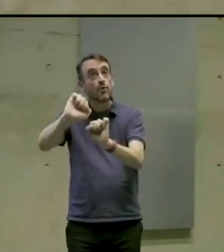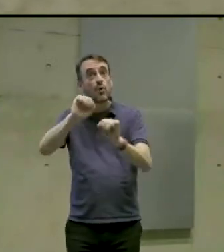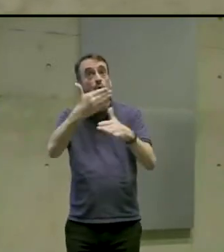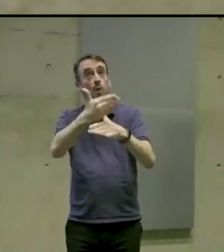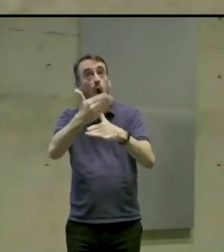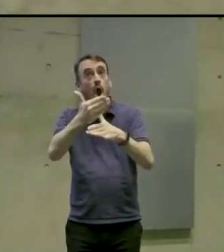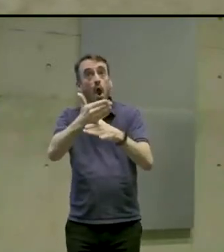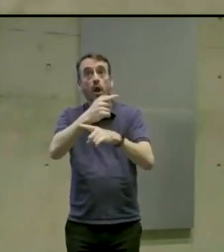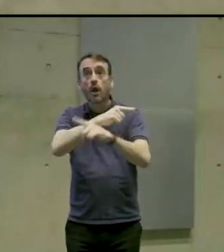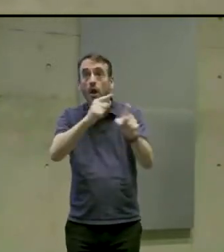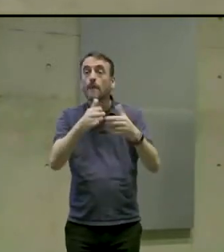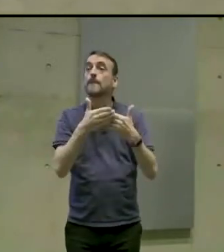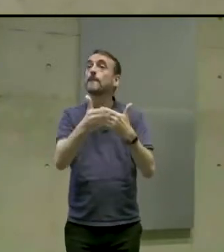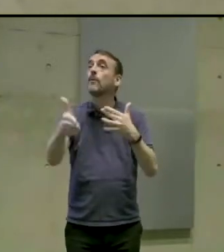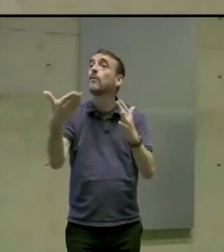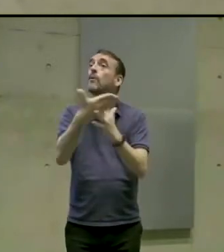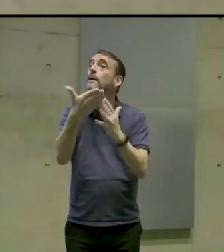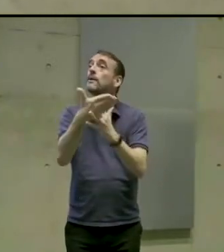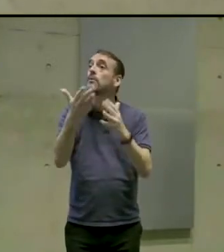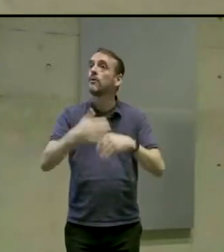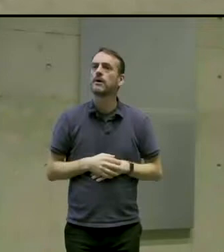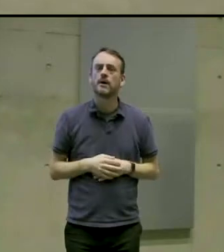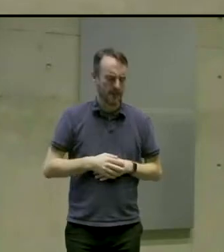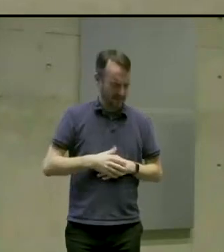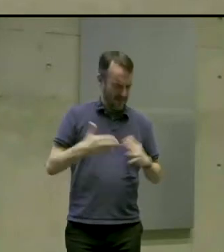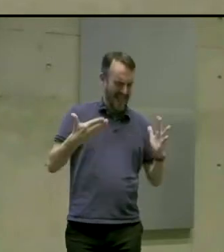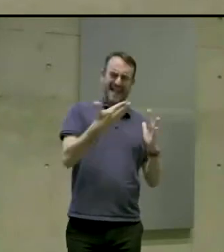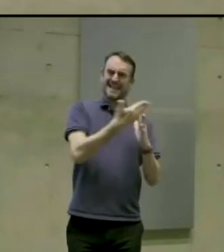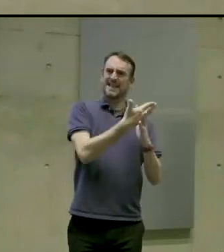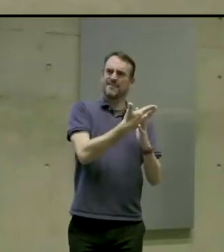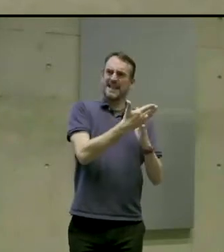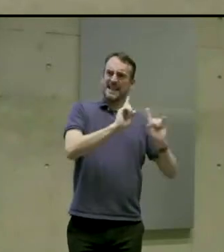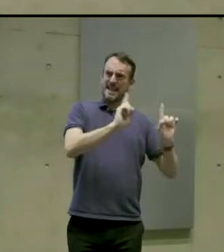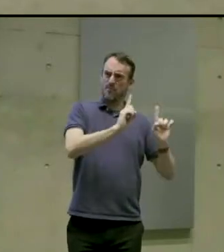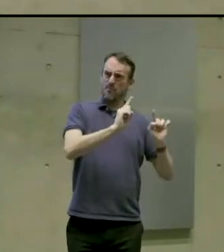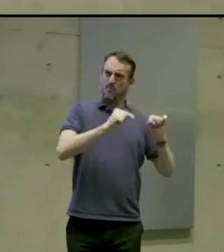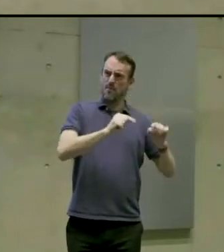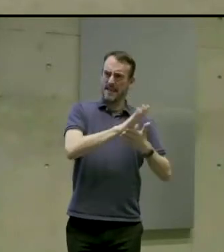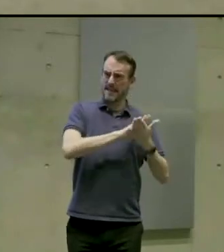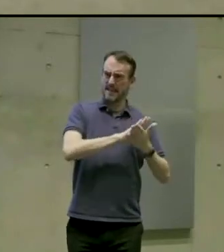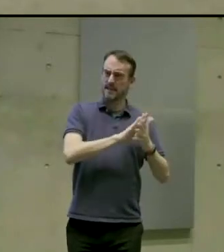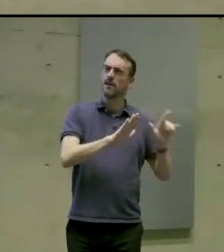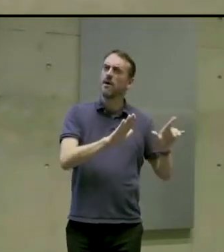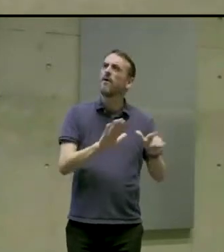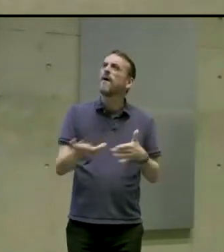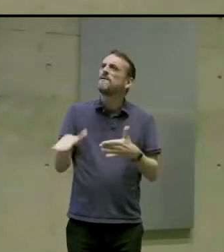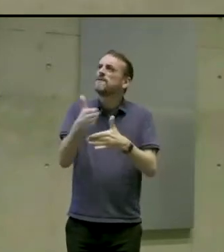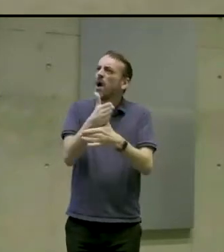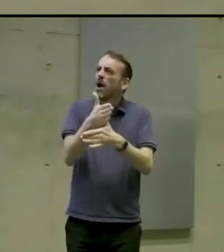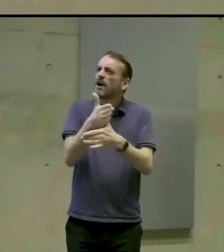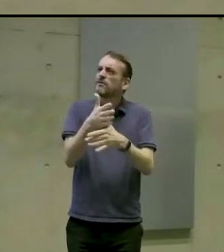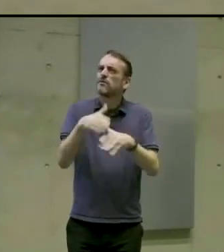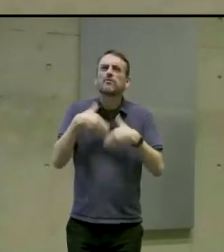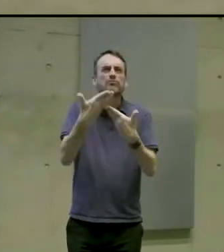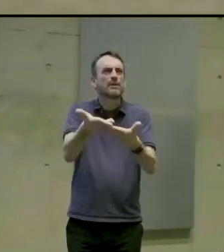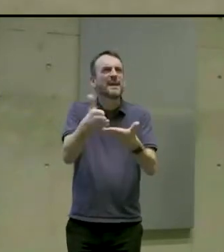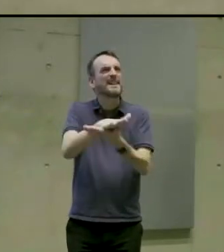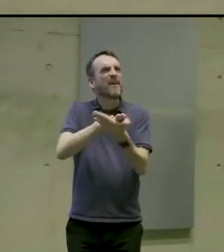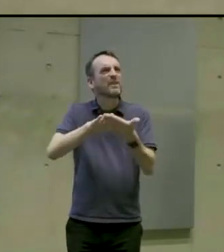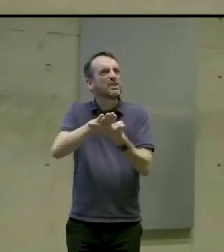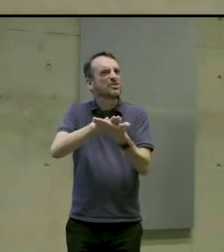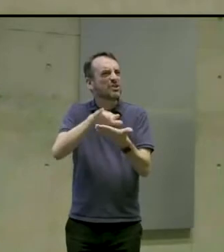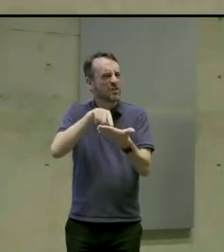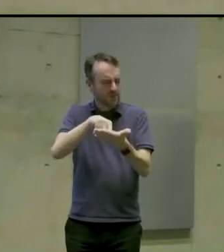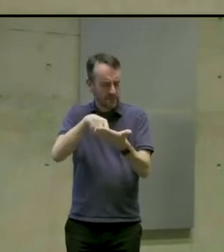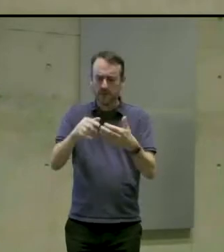So what is accessibility? Before that I'll go into some quick definitions. So when someone